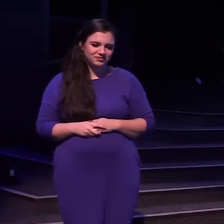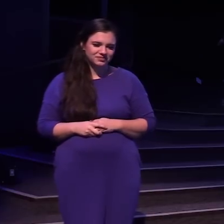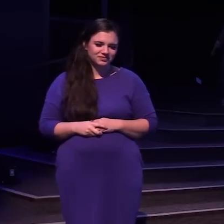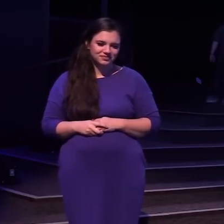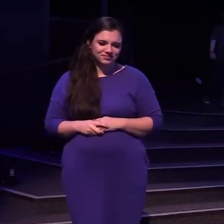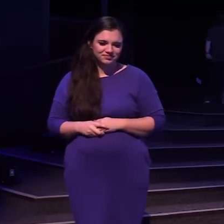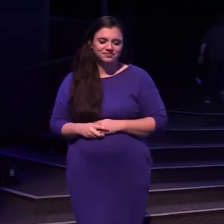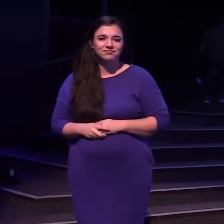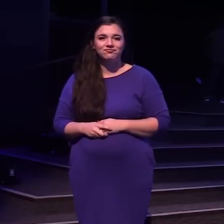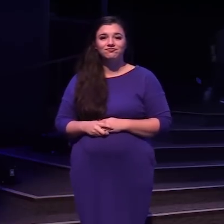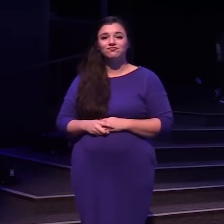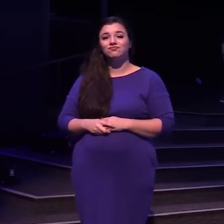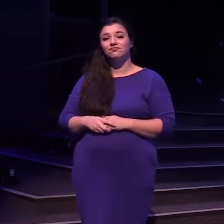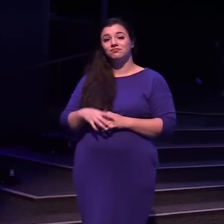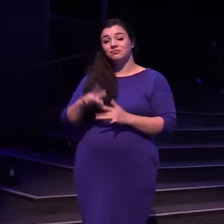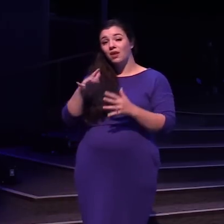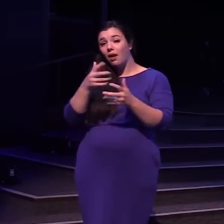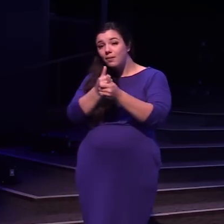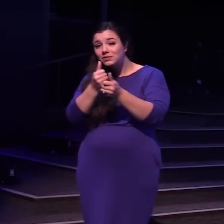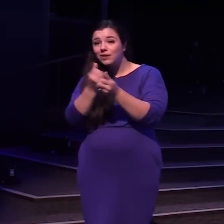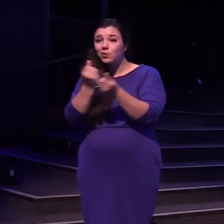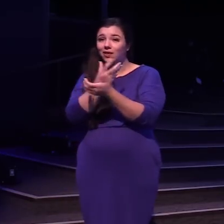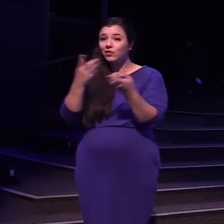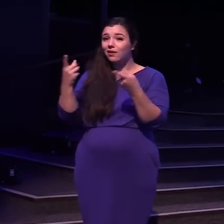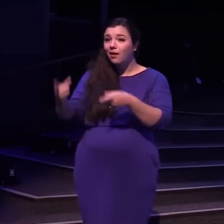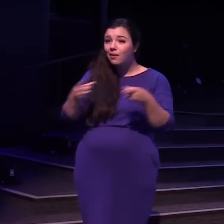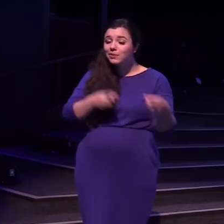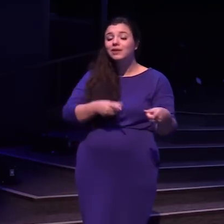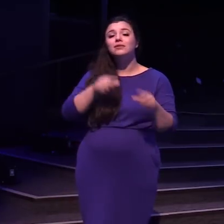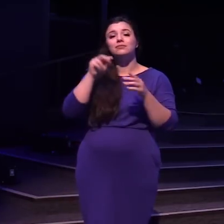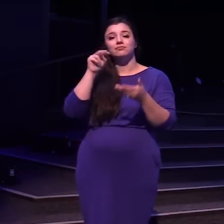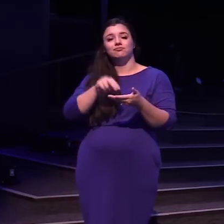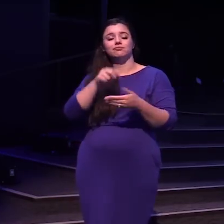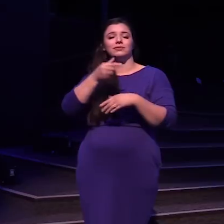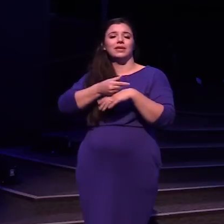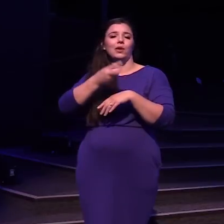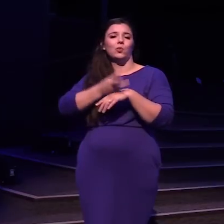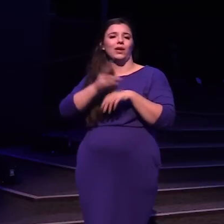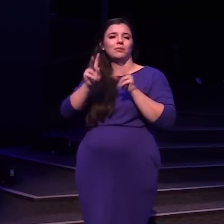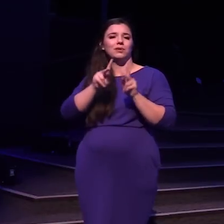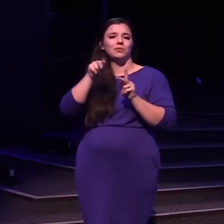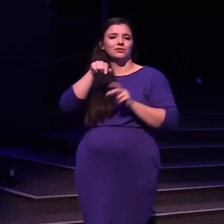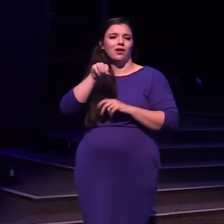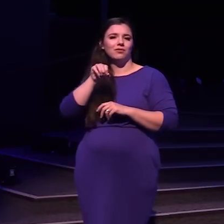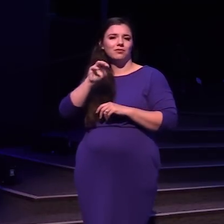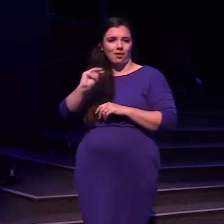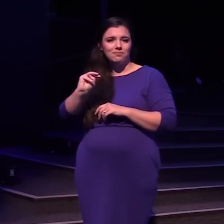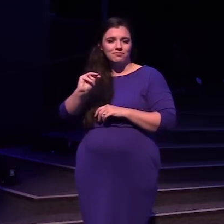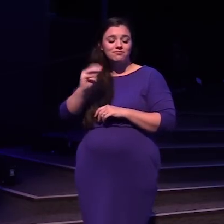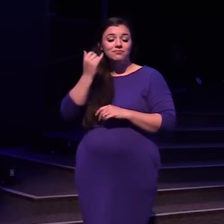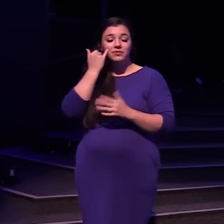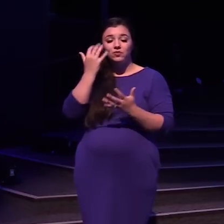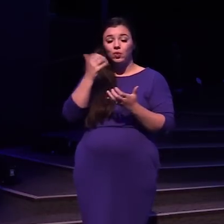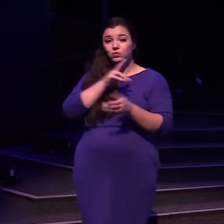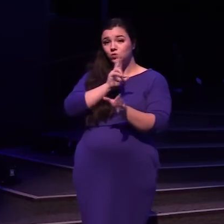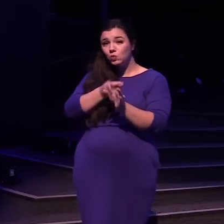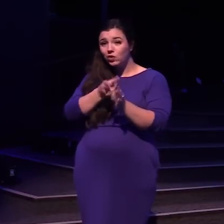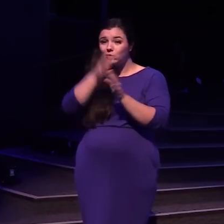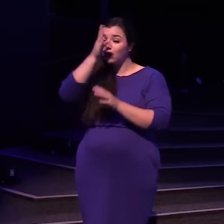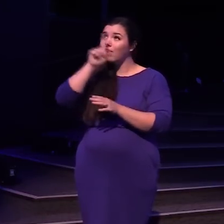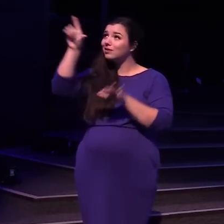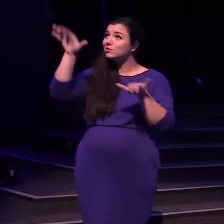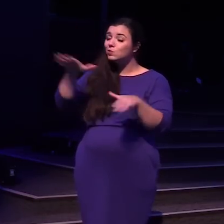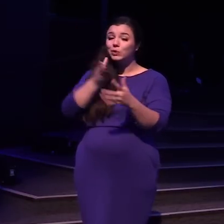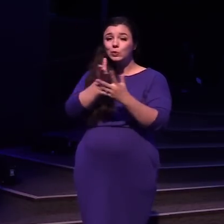To stay up to date with all that's going on Visit gatewaypeople.com If you'd like to join us in what God is doing in and through